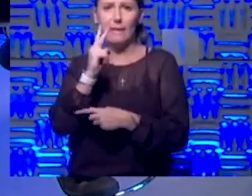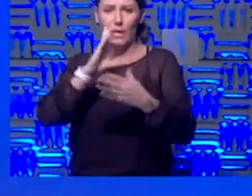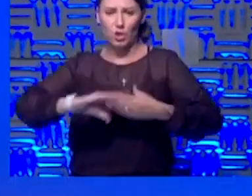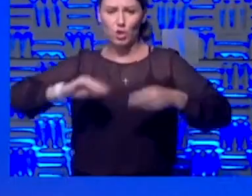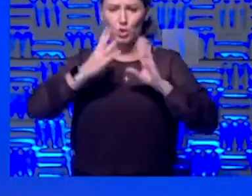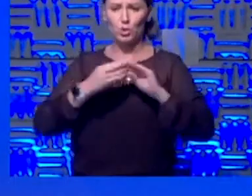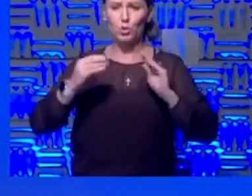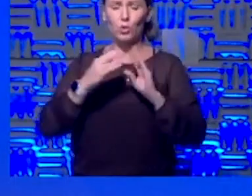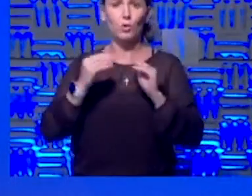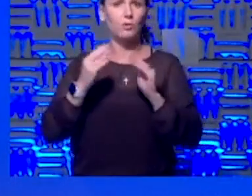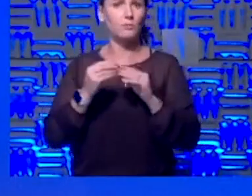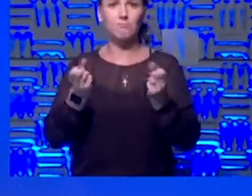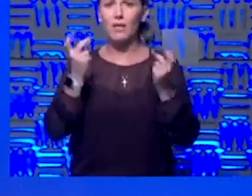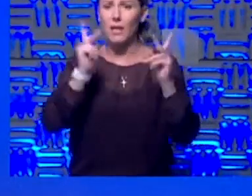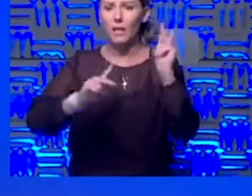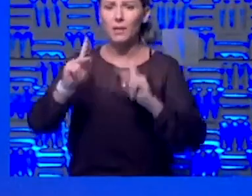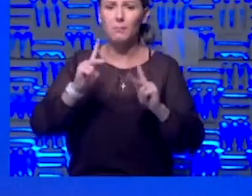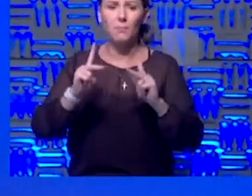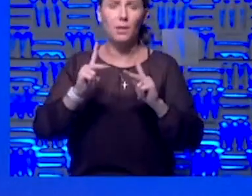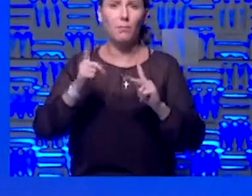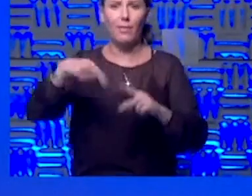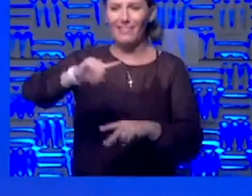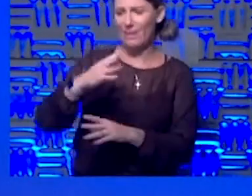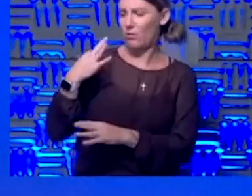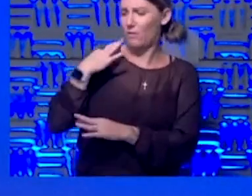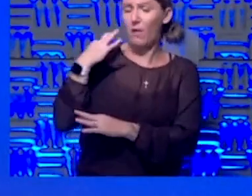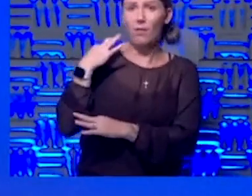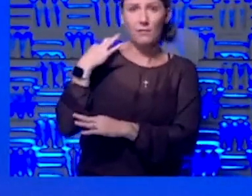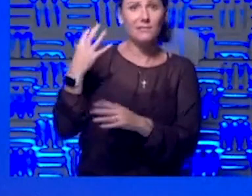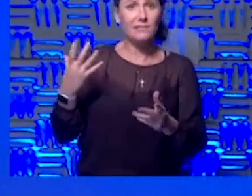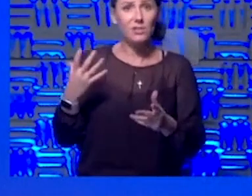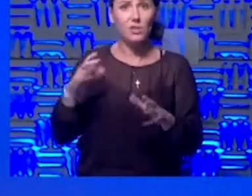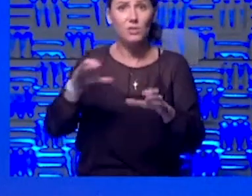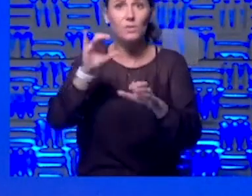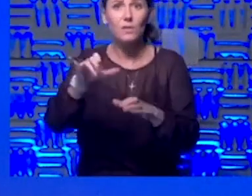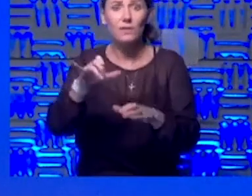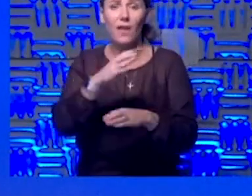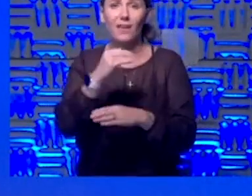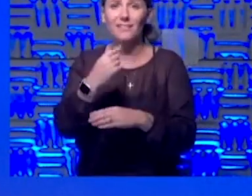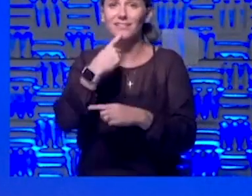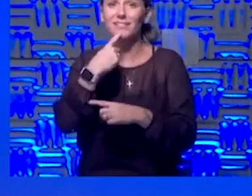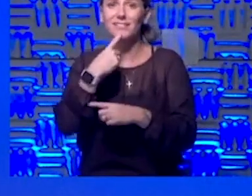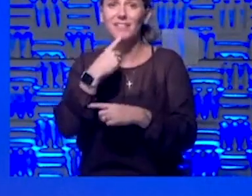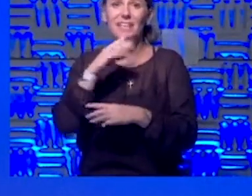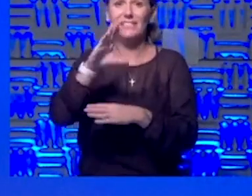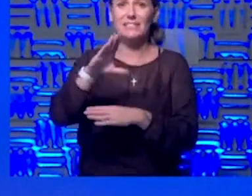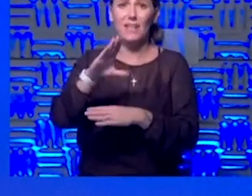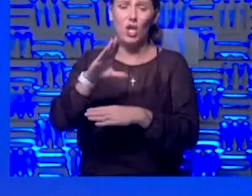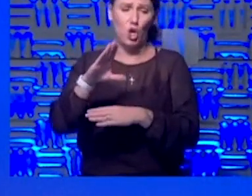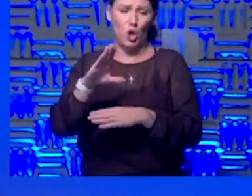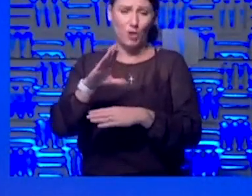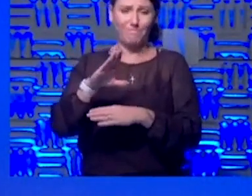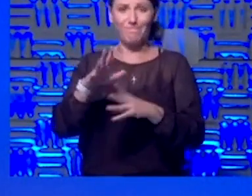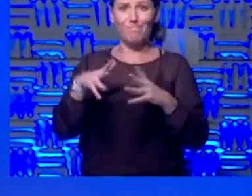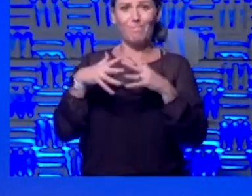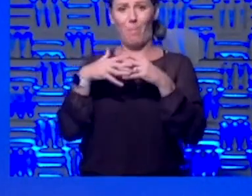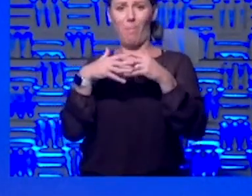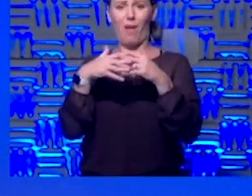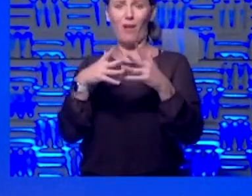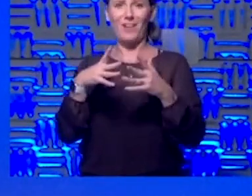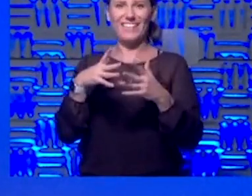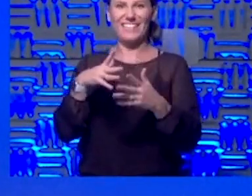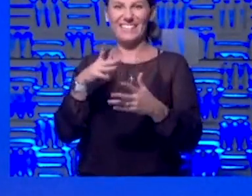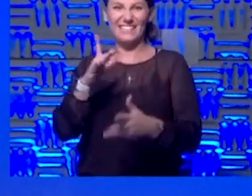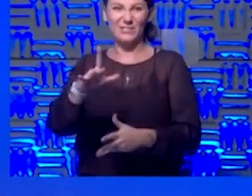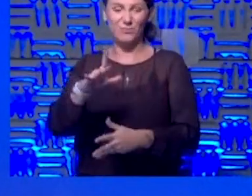been on the major media outlets about people who are volunteering and do this and say that they're doing this as part of their civic duty. So I think there is a large